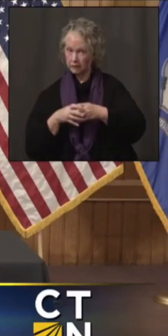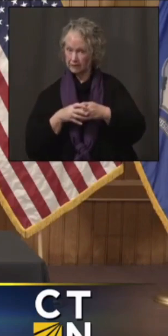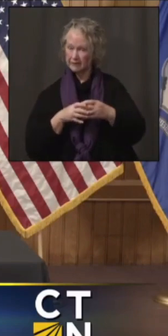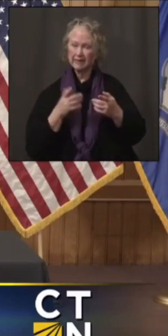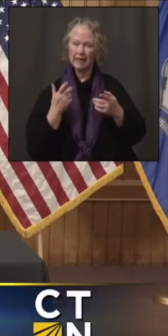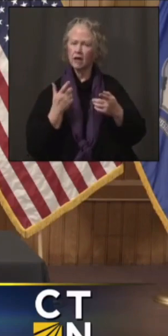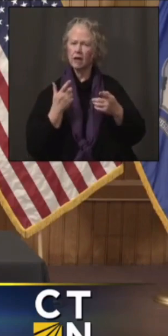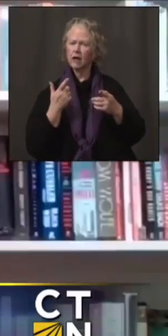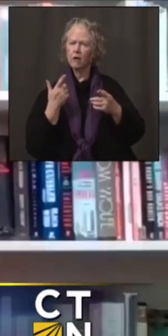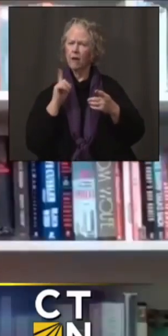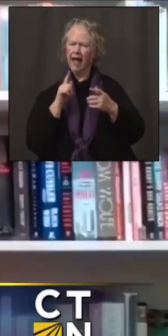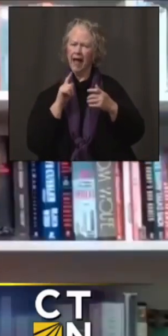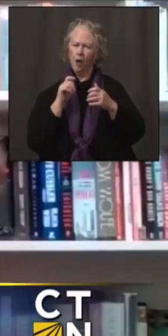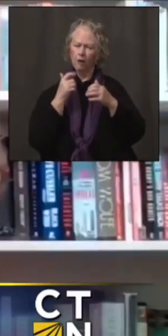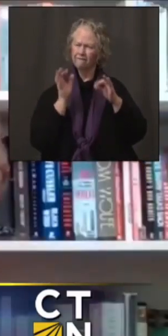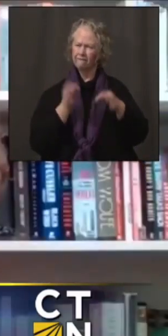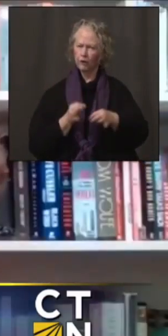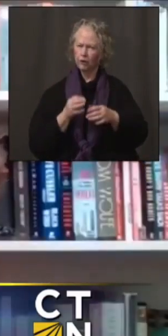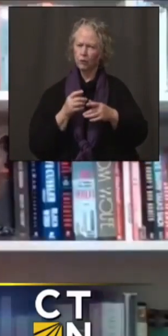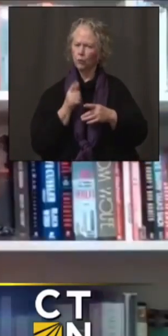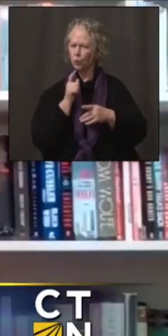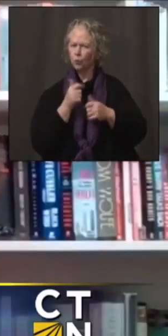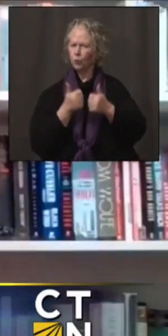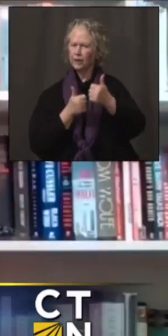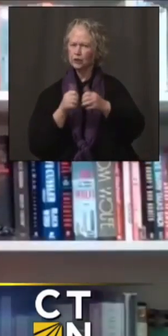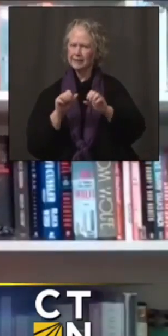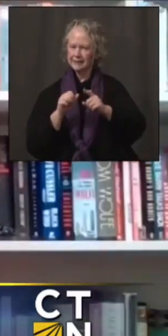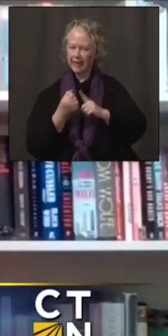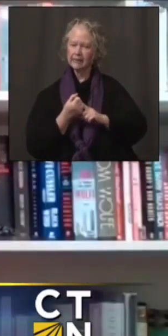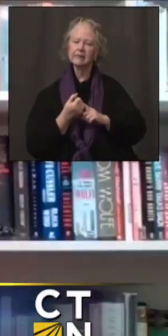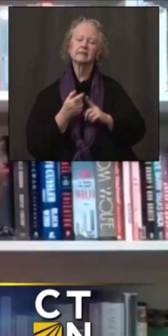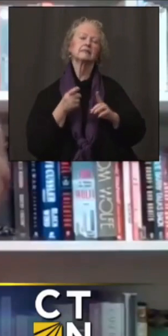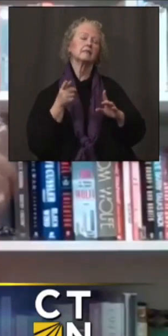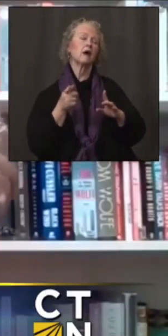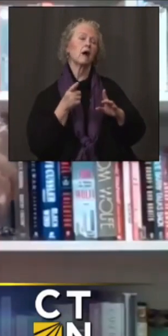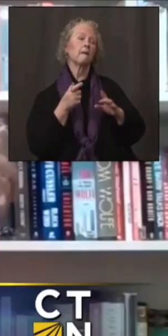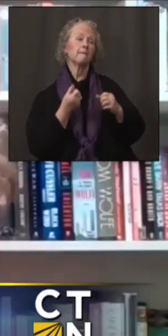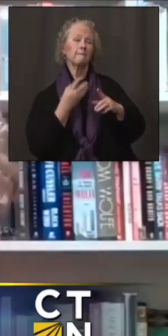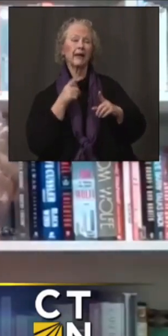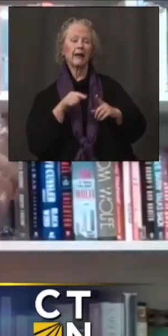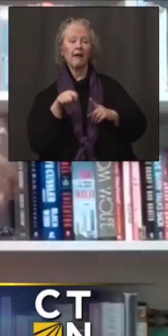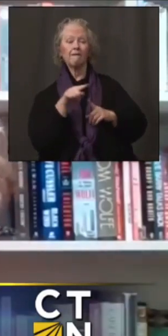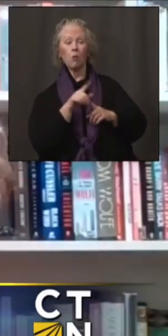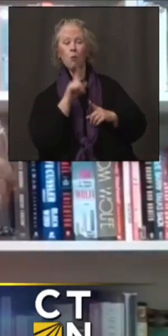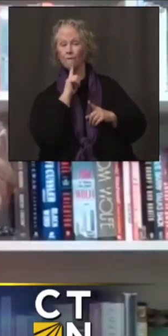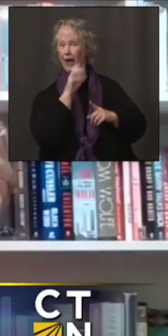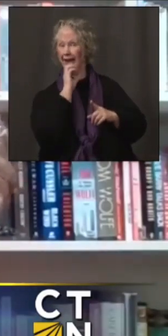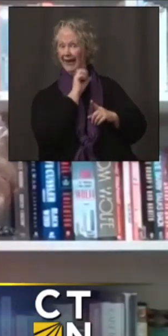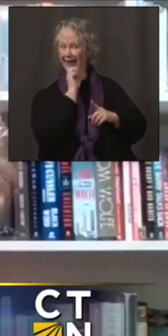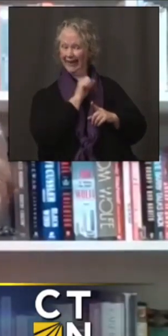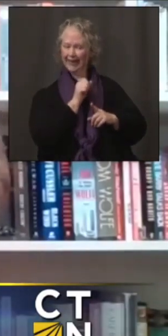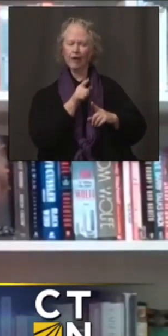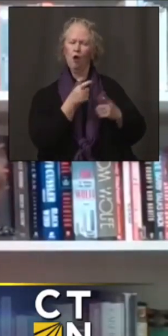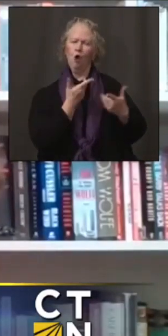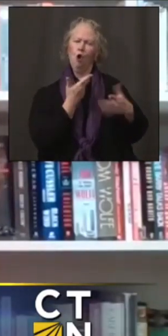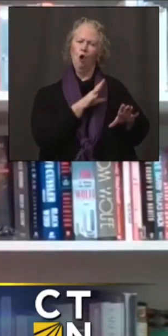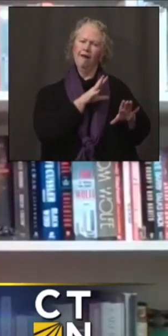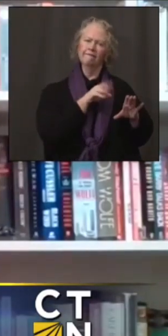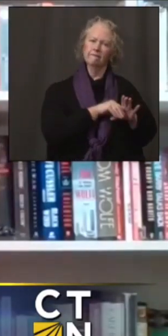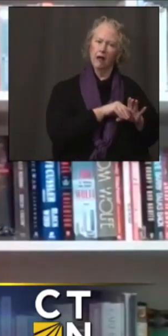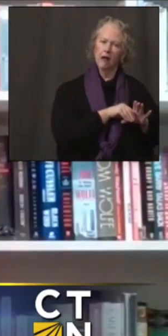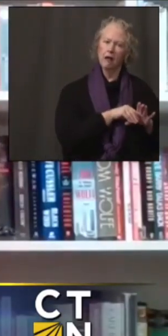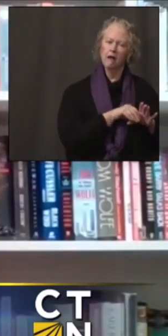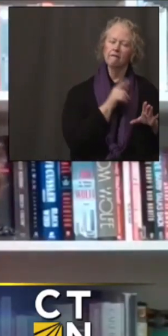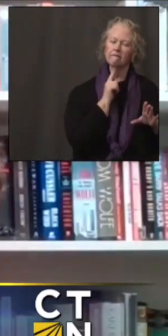Well, many of the congregate settings that where elderly are living are already part of our long-term care pharmacy partnership that,